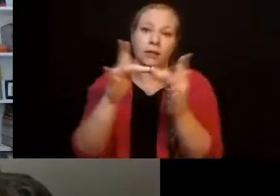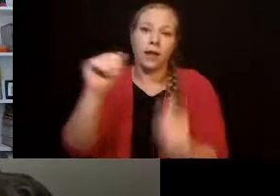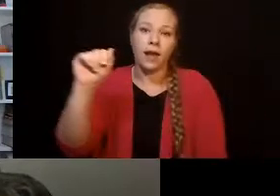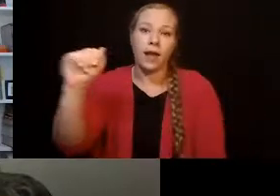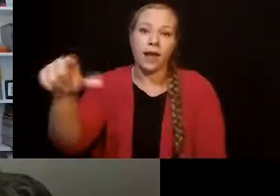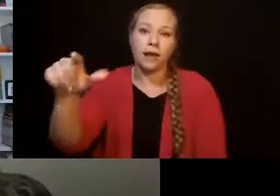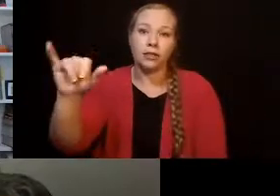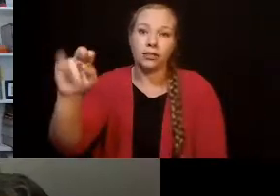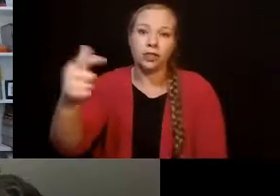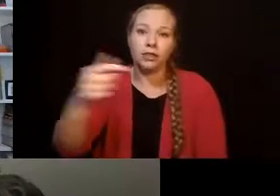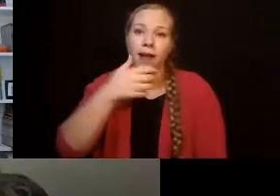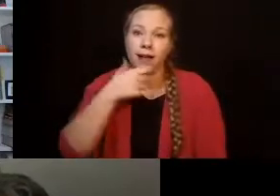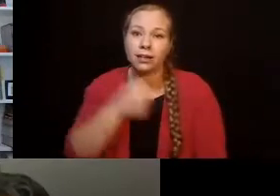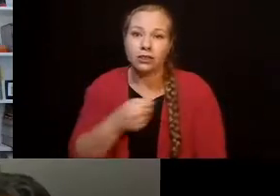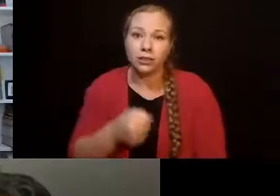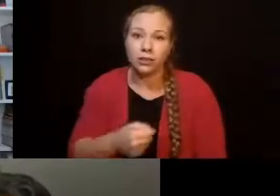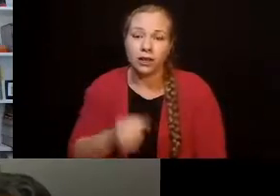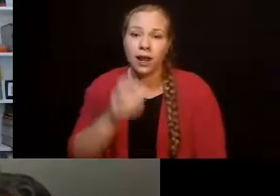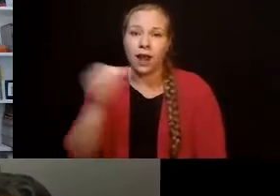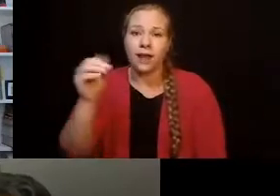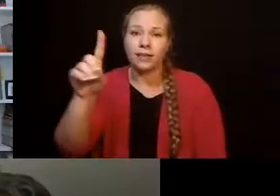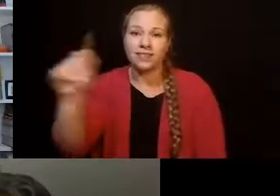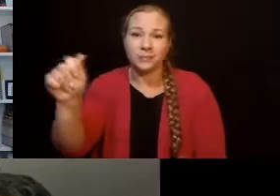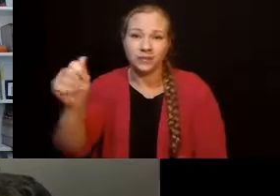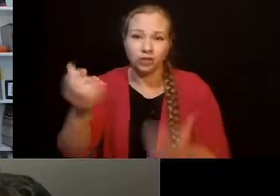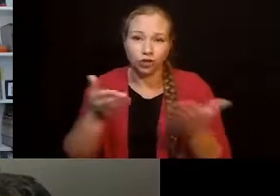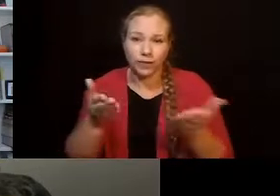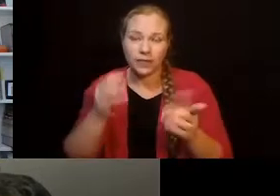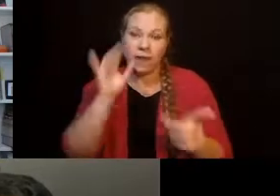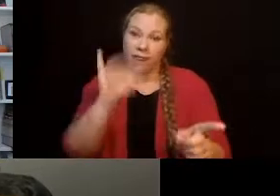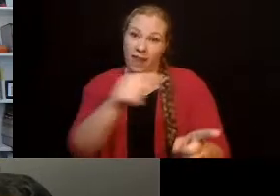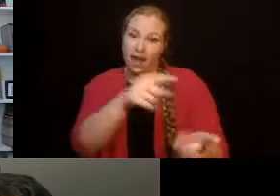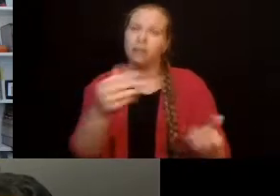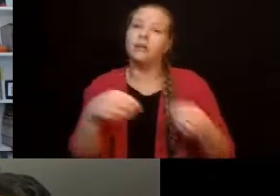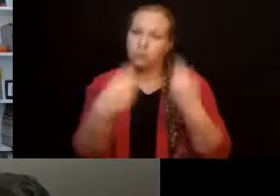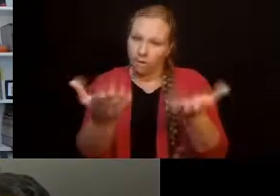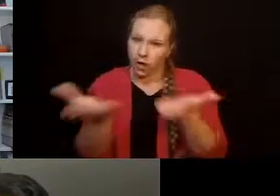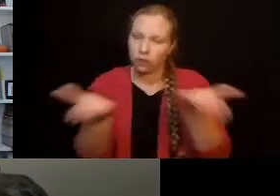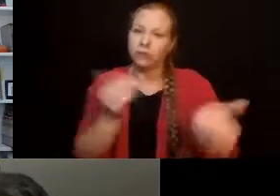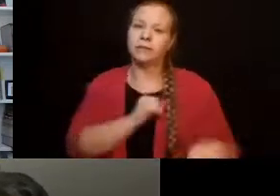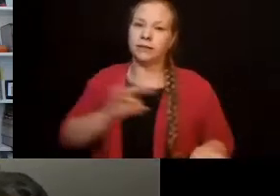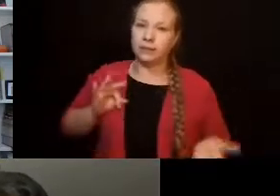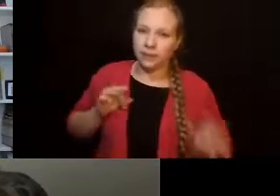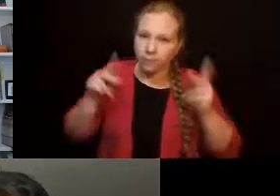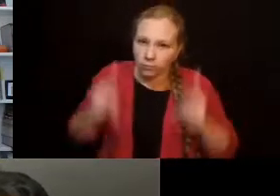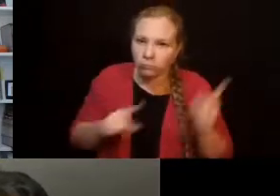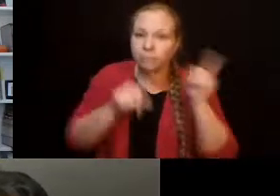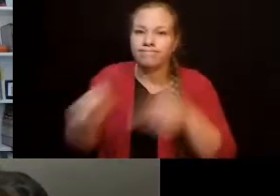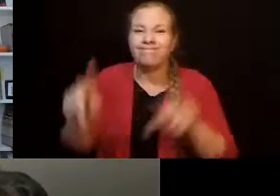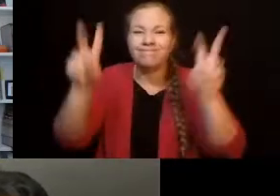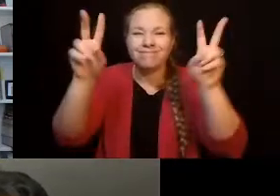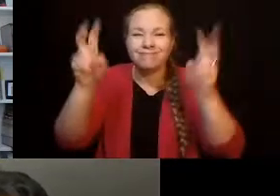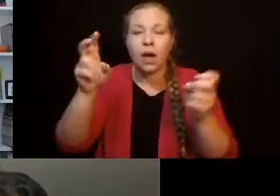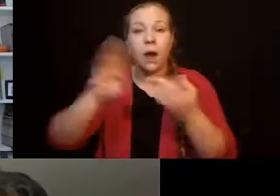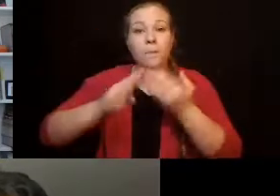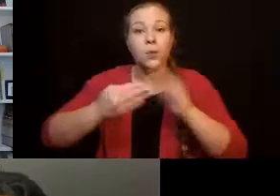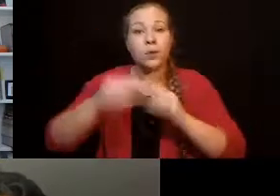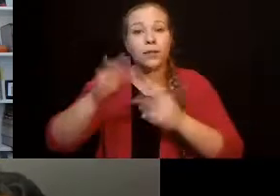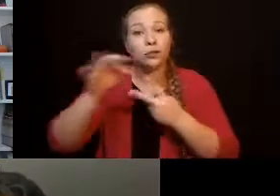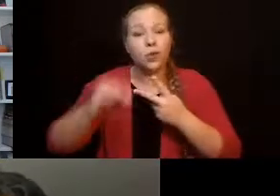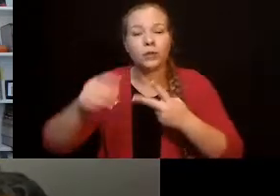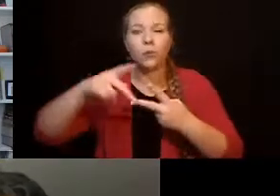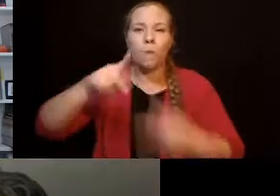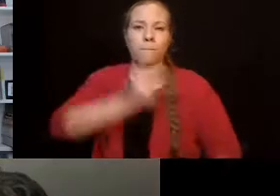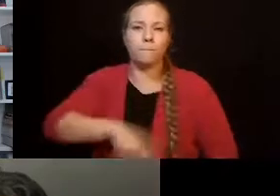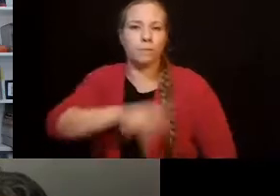That service is called, I always call it personal care. It also sometimes is referred to as community choice. And